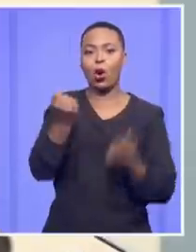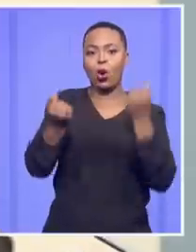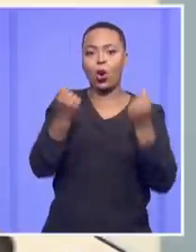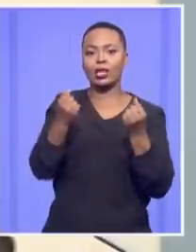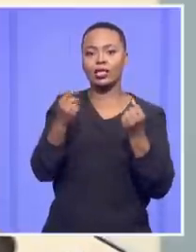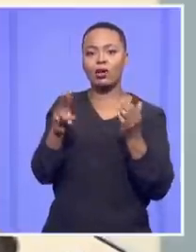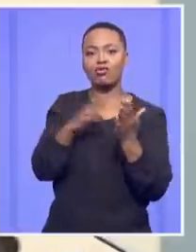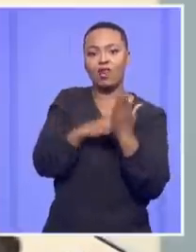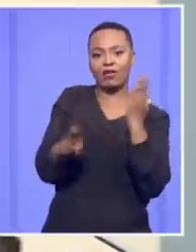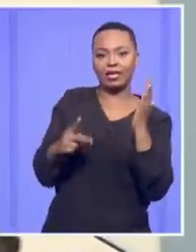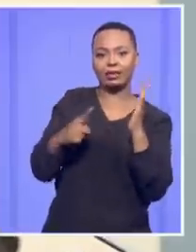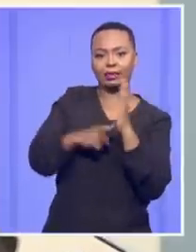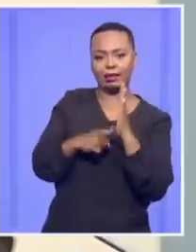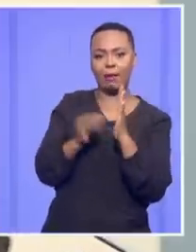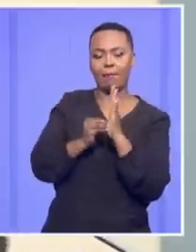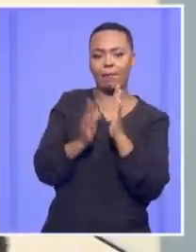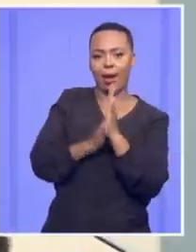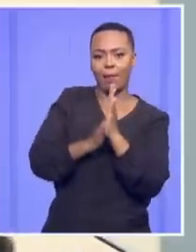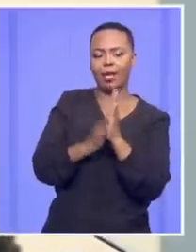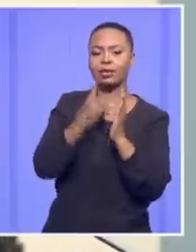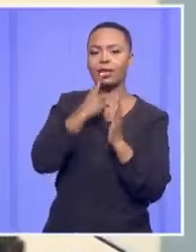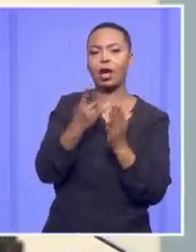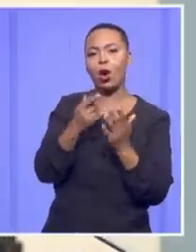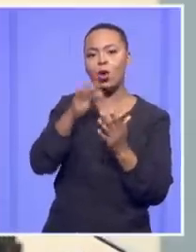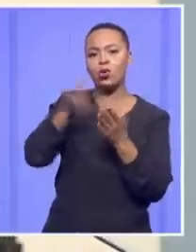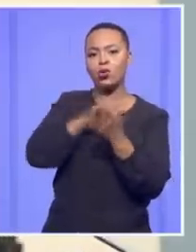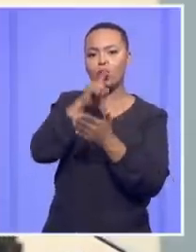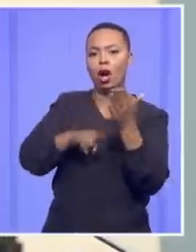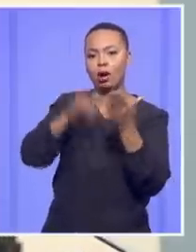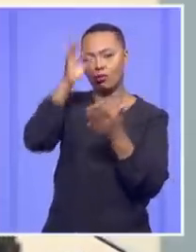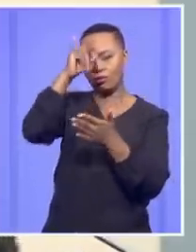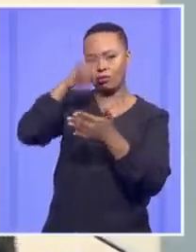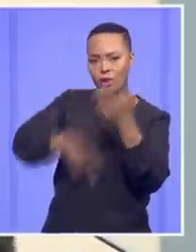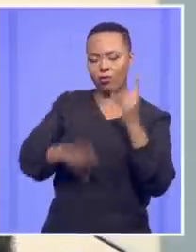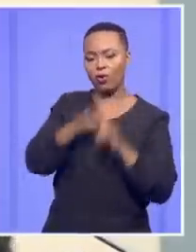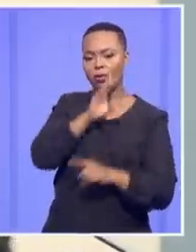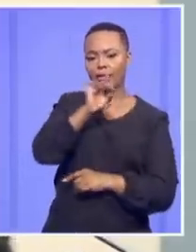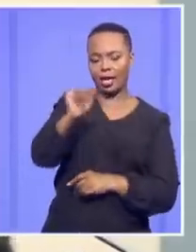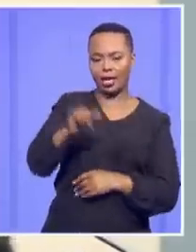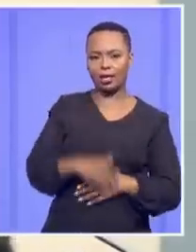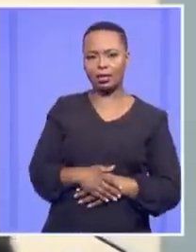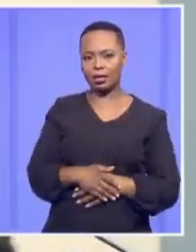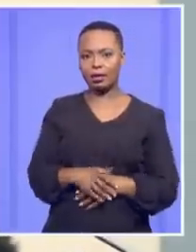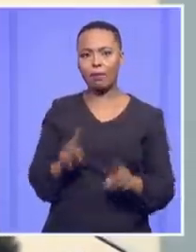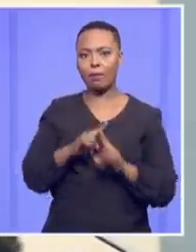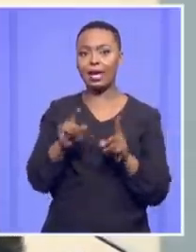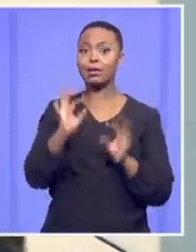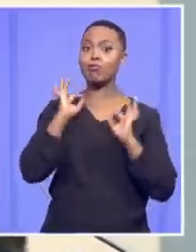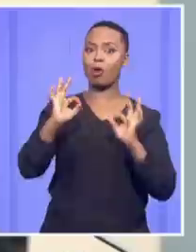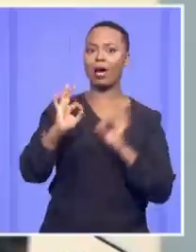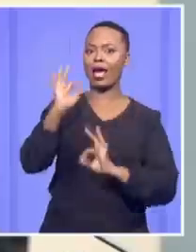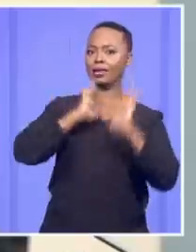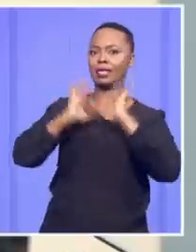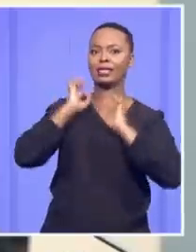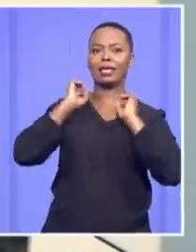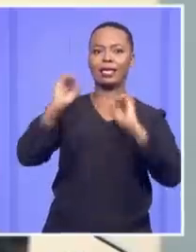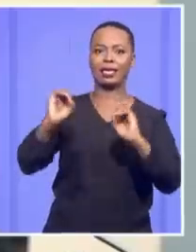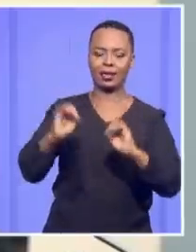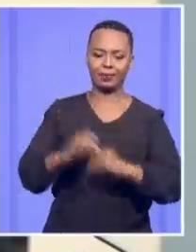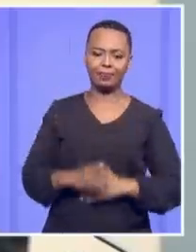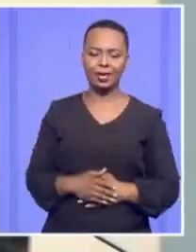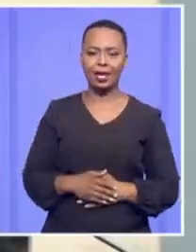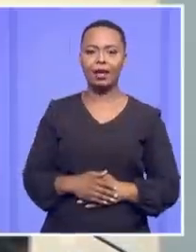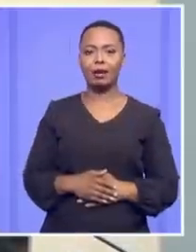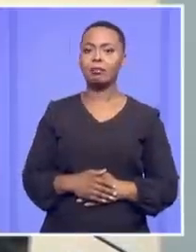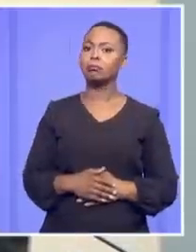although we've had regard to the long chronology raised by the DA, we're not persuaded. There is no proper explanation, with respect. They appear to have